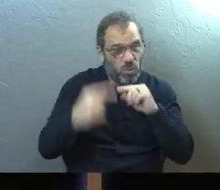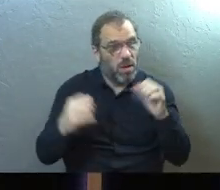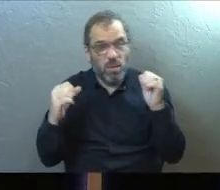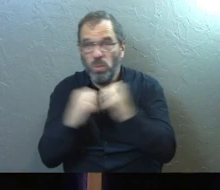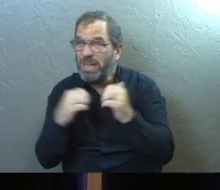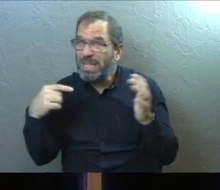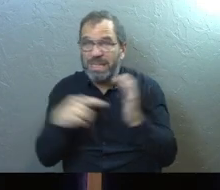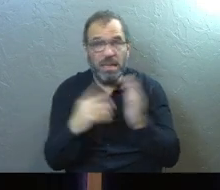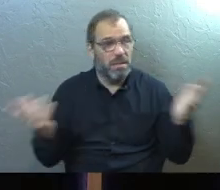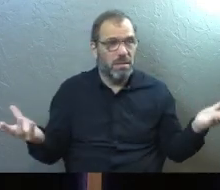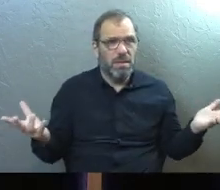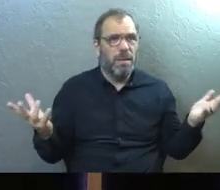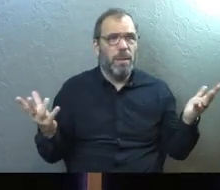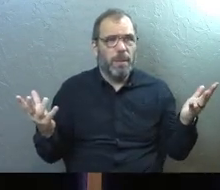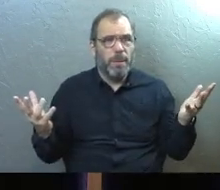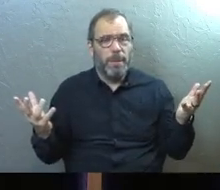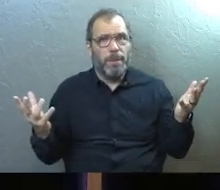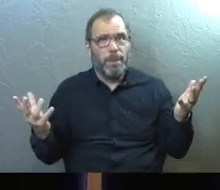all the things.